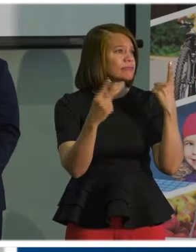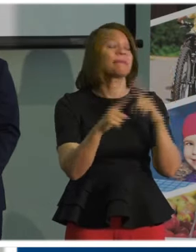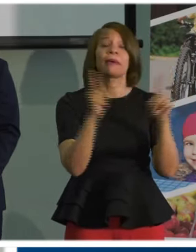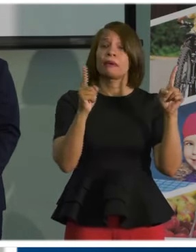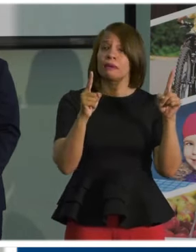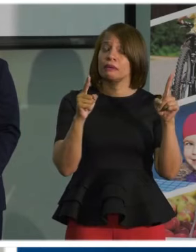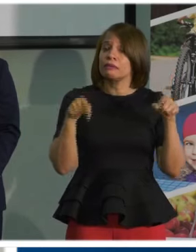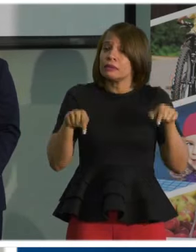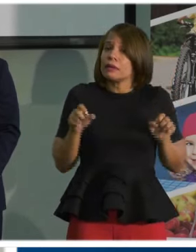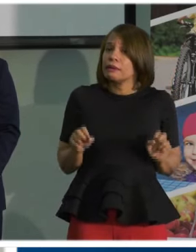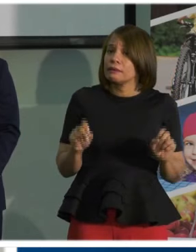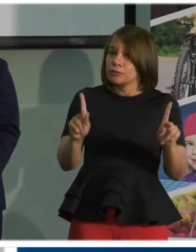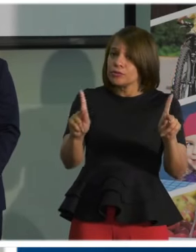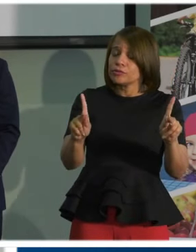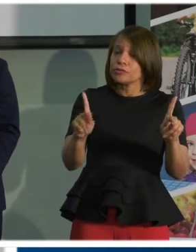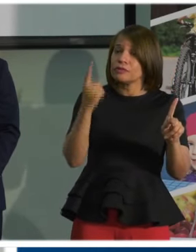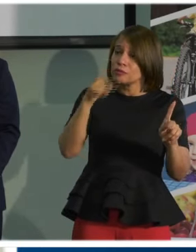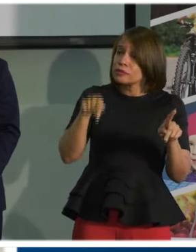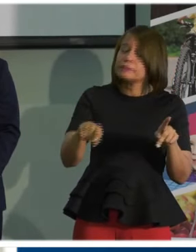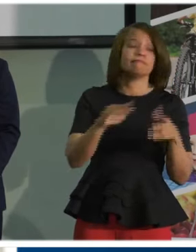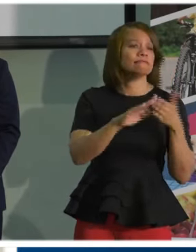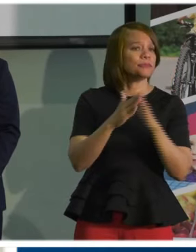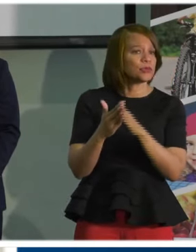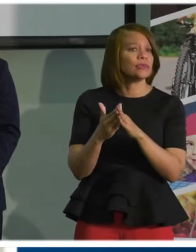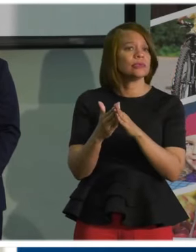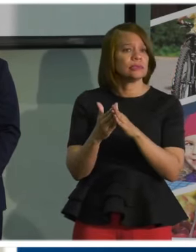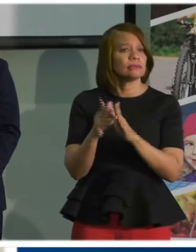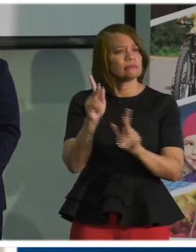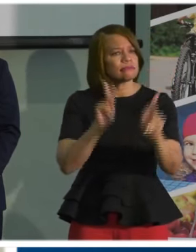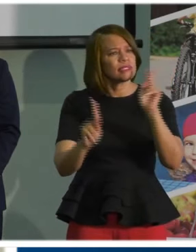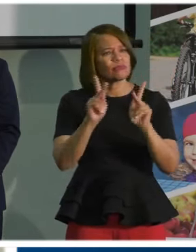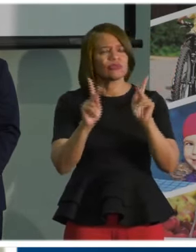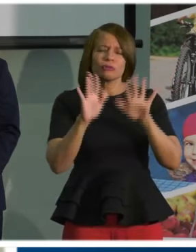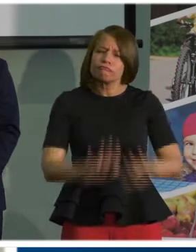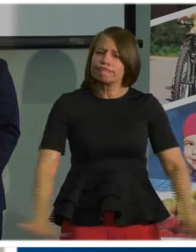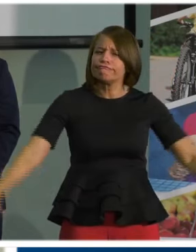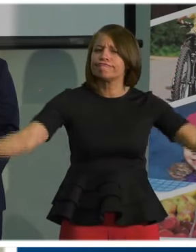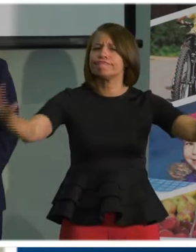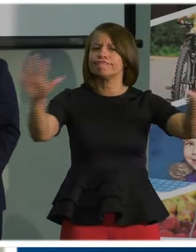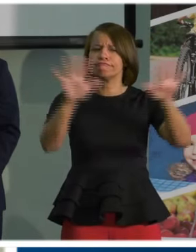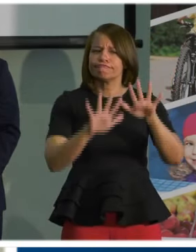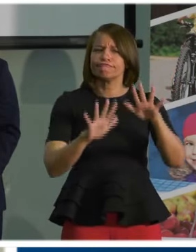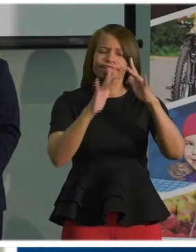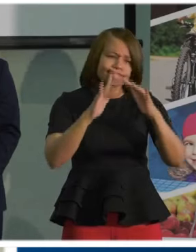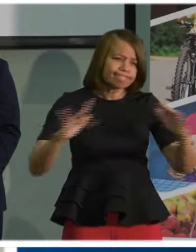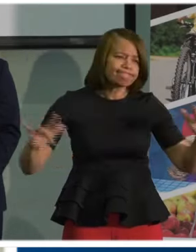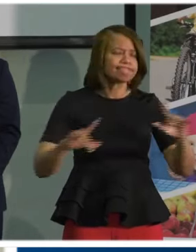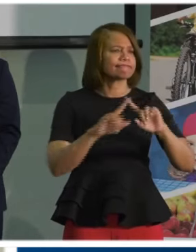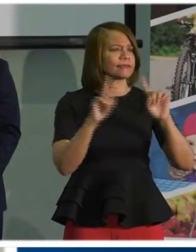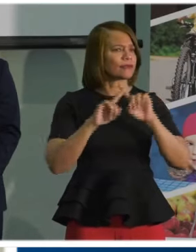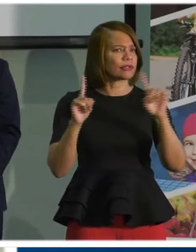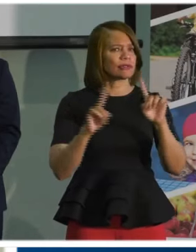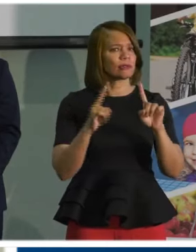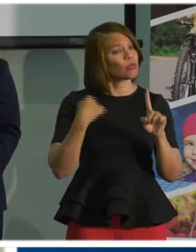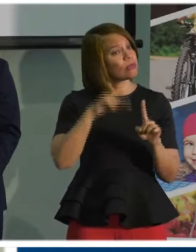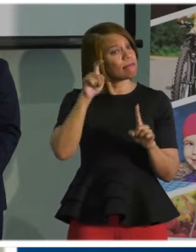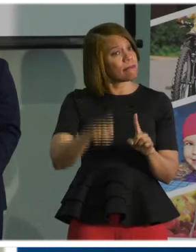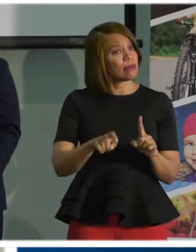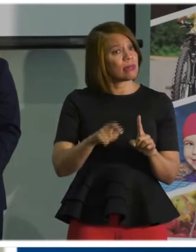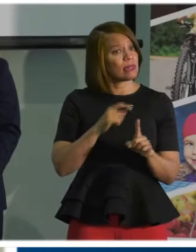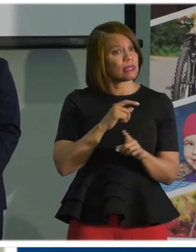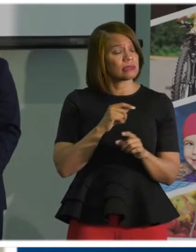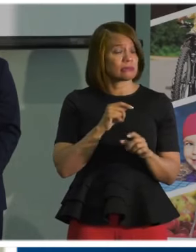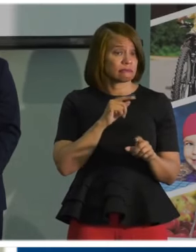for this incredible community, people from all walks of life, to take personal responsibility